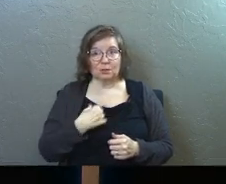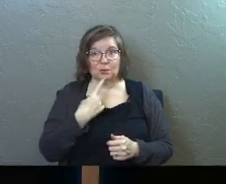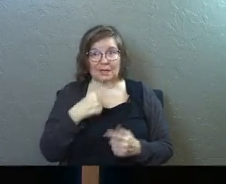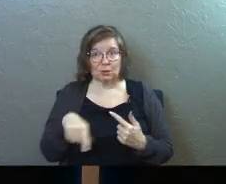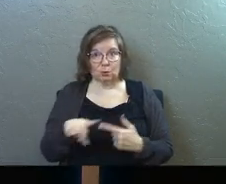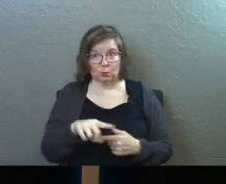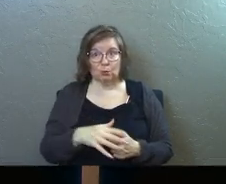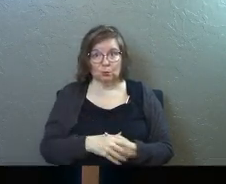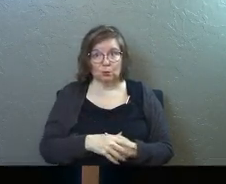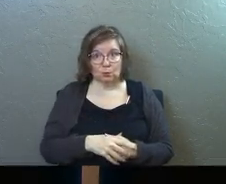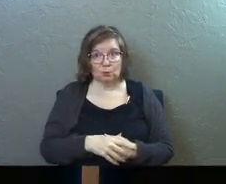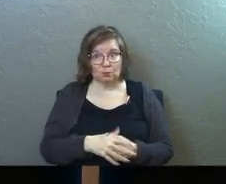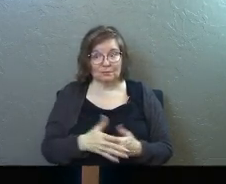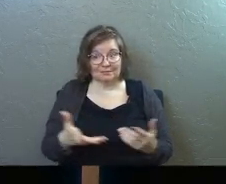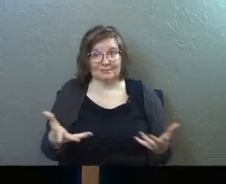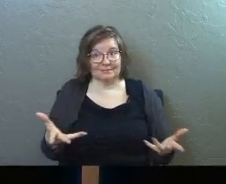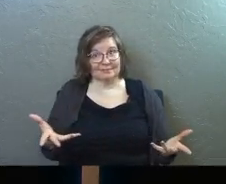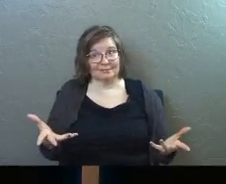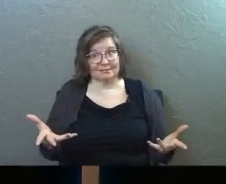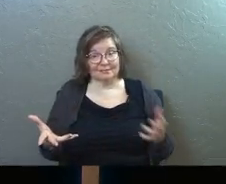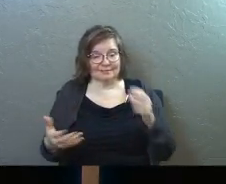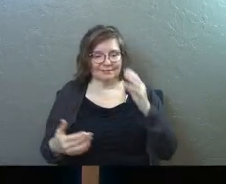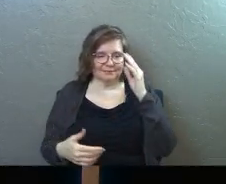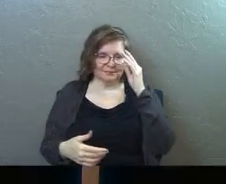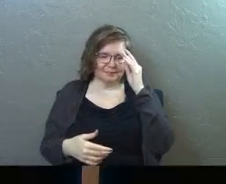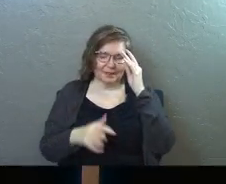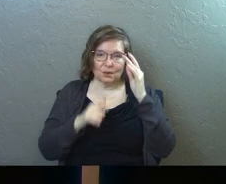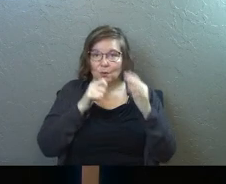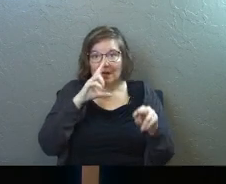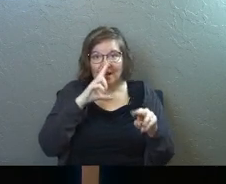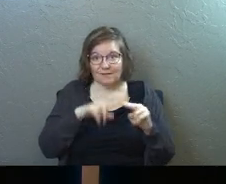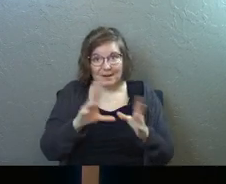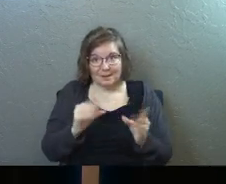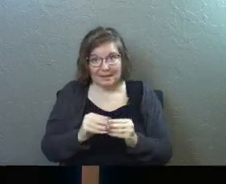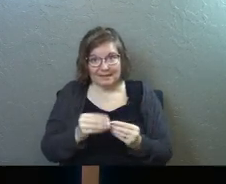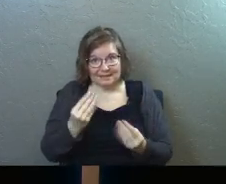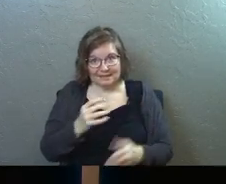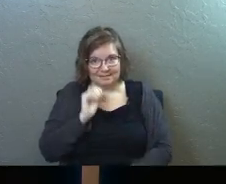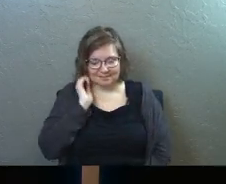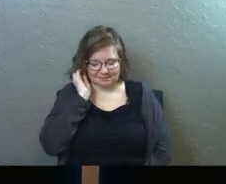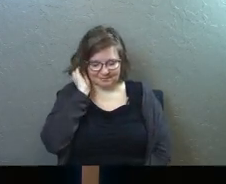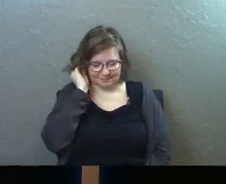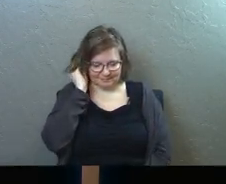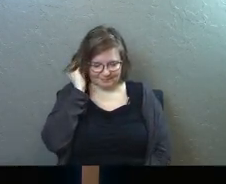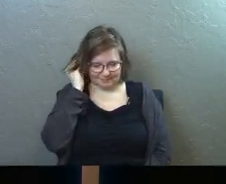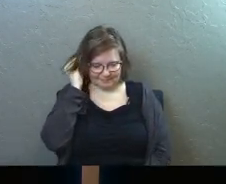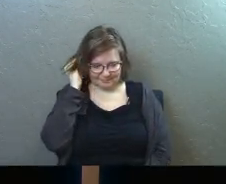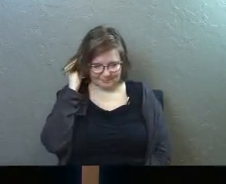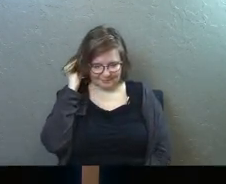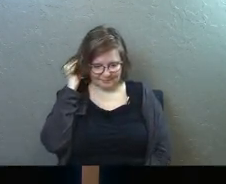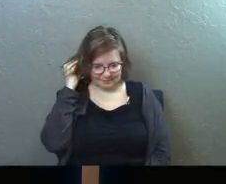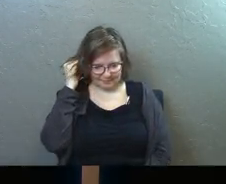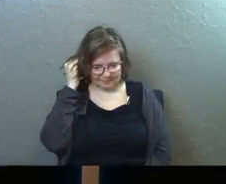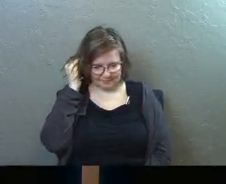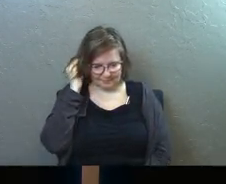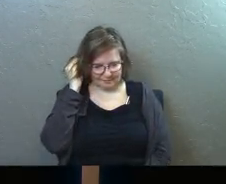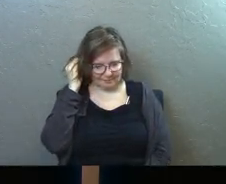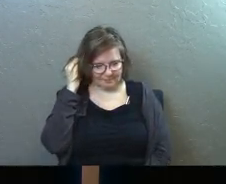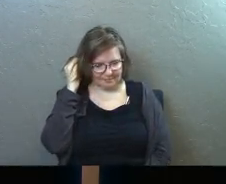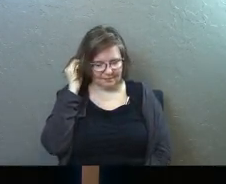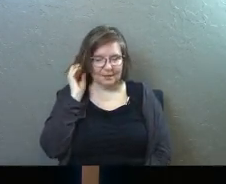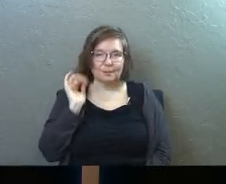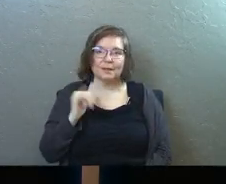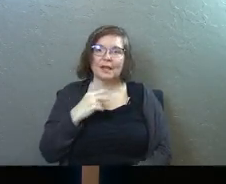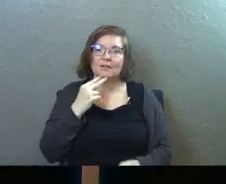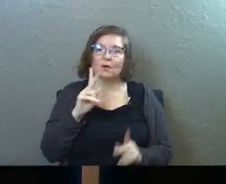you those aren't fun meetings by the way but that's the